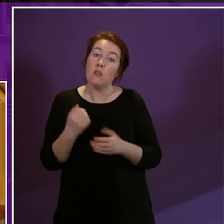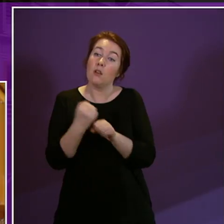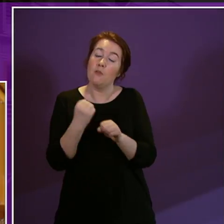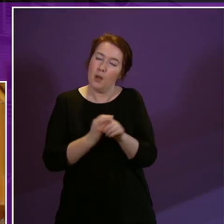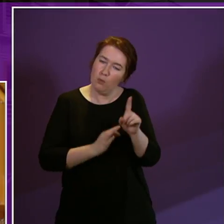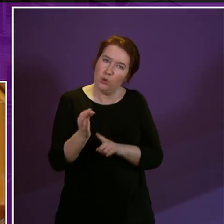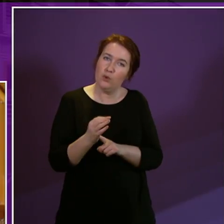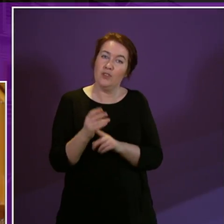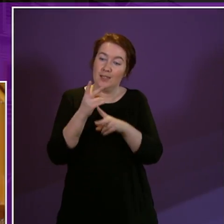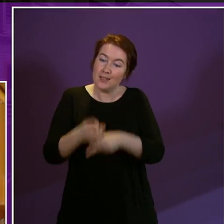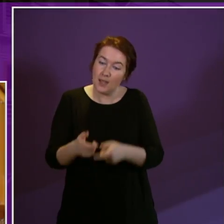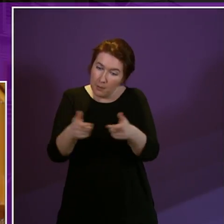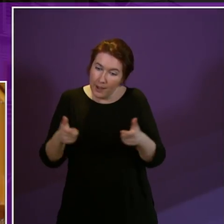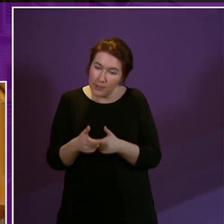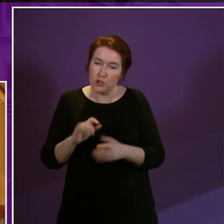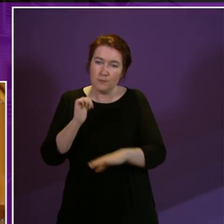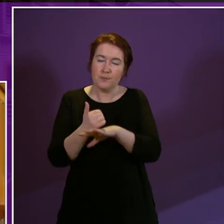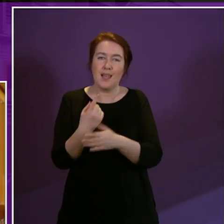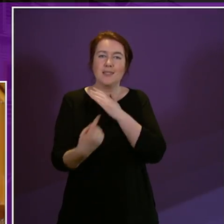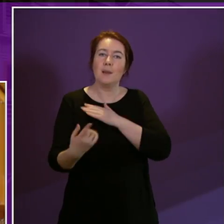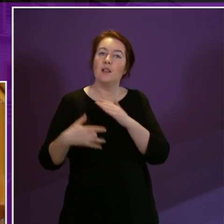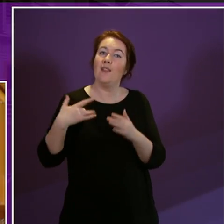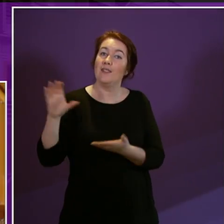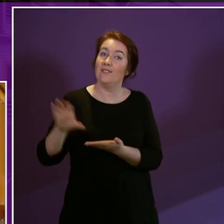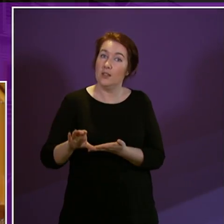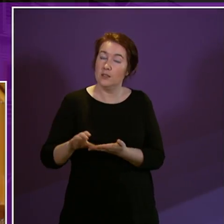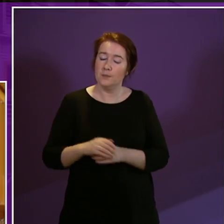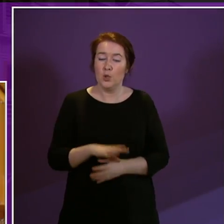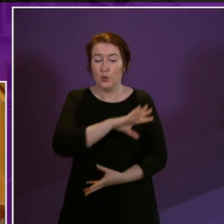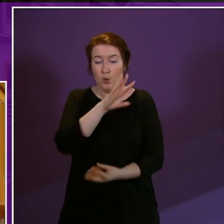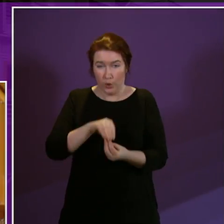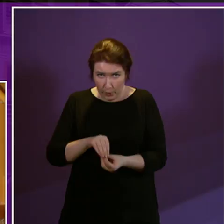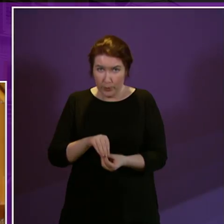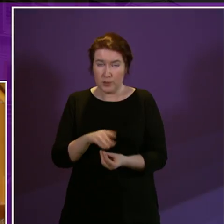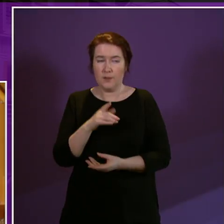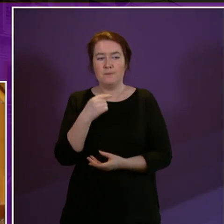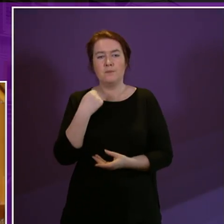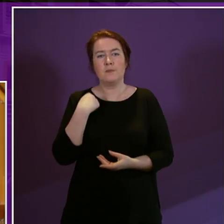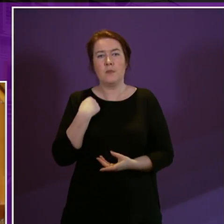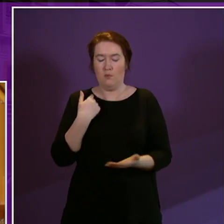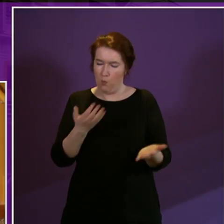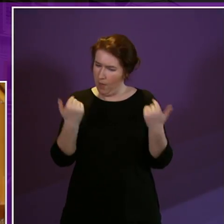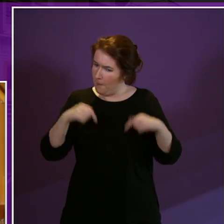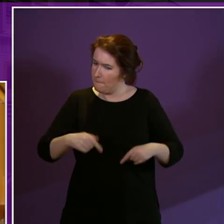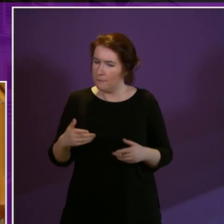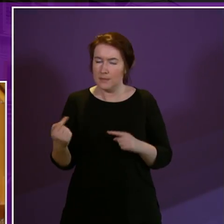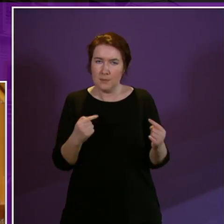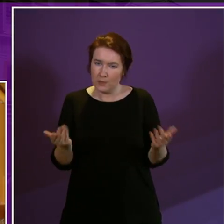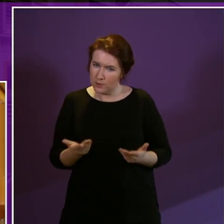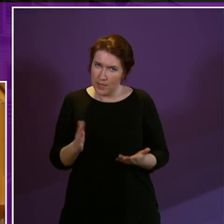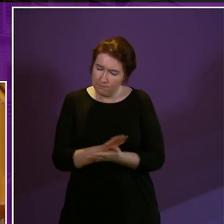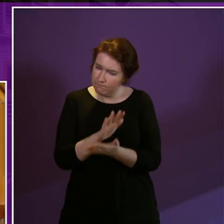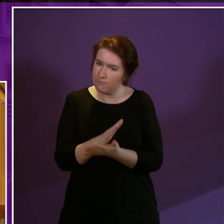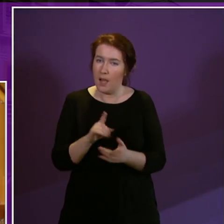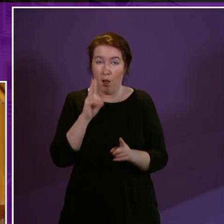and set up its independent living fund to conclude Deputy Presiding Officer I again welcome today's debate and look forward to the